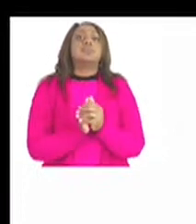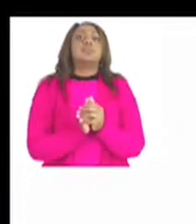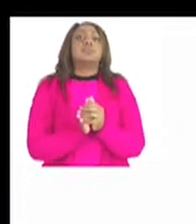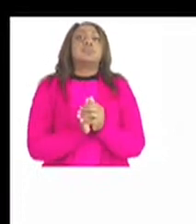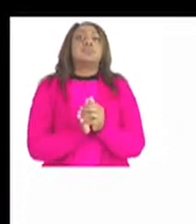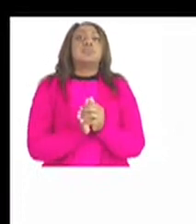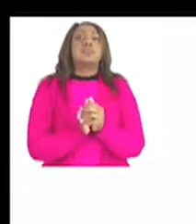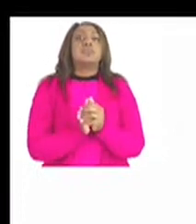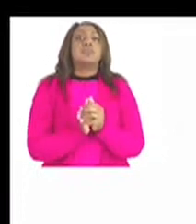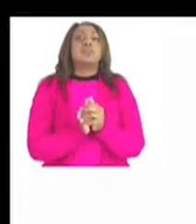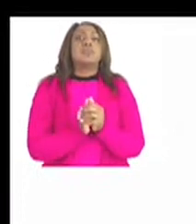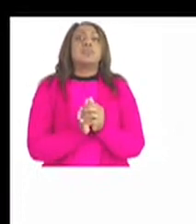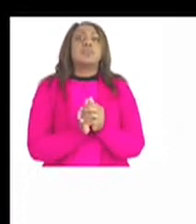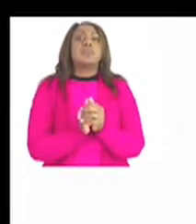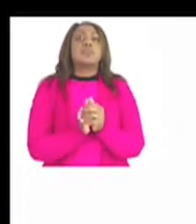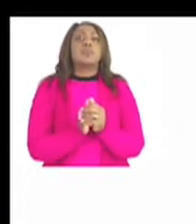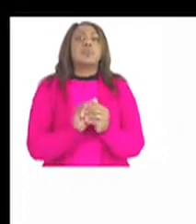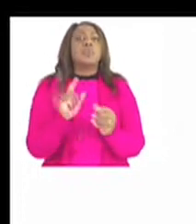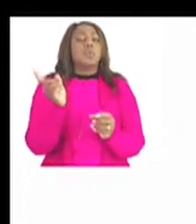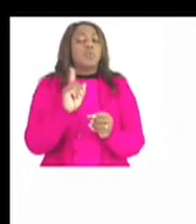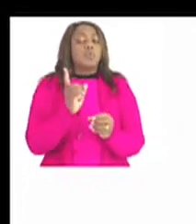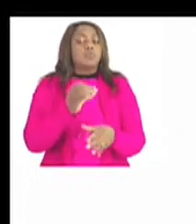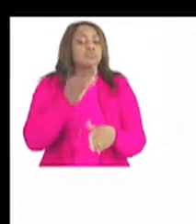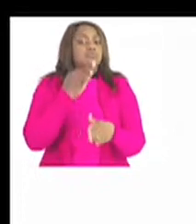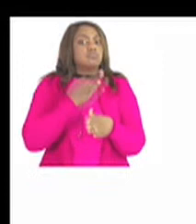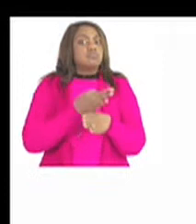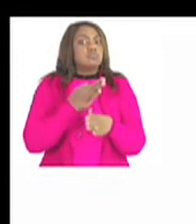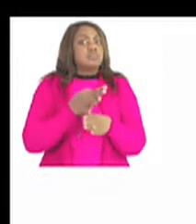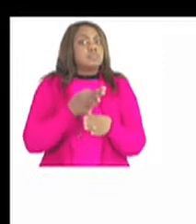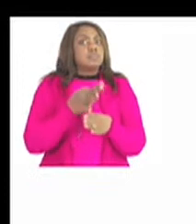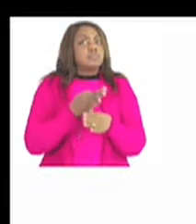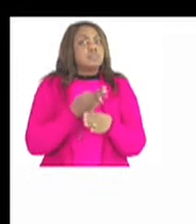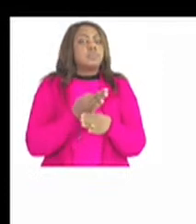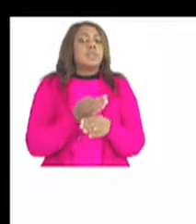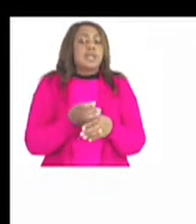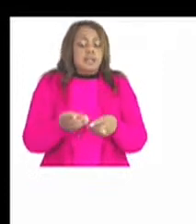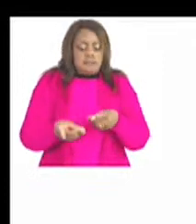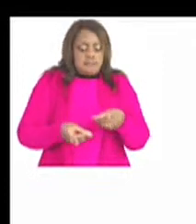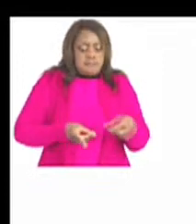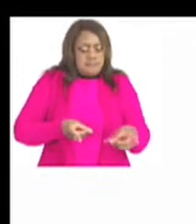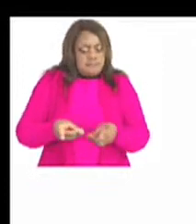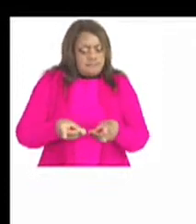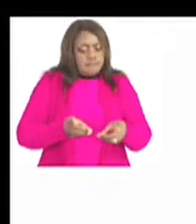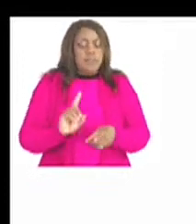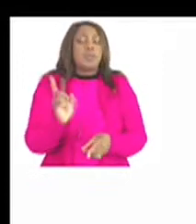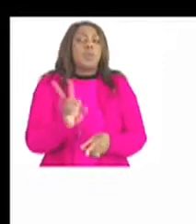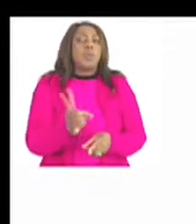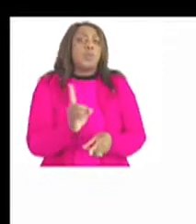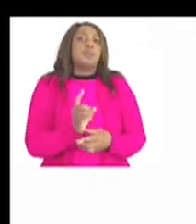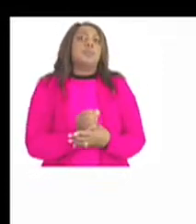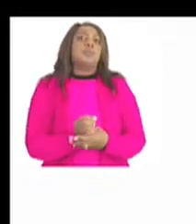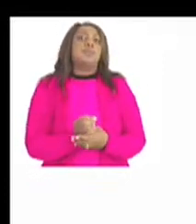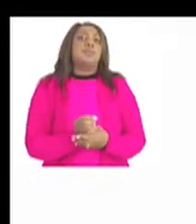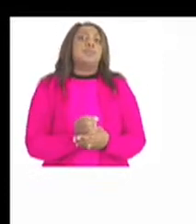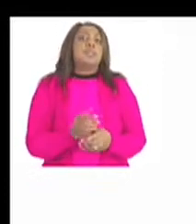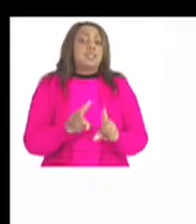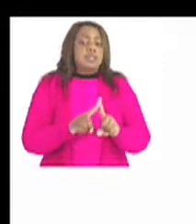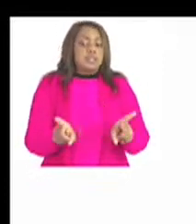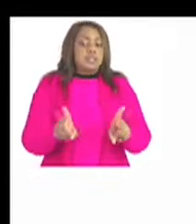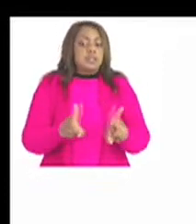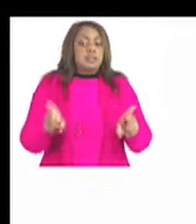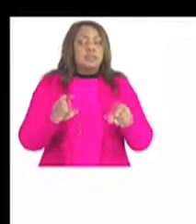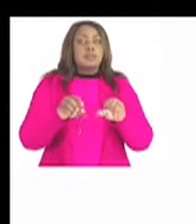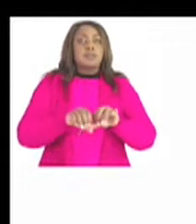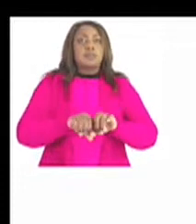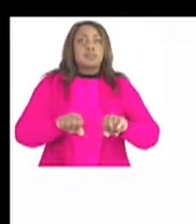second competency says that you have to describe the basic function of the respiratory and excretory